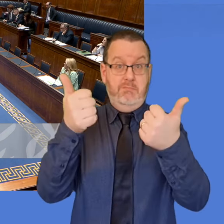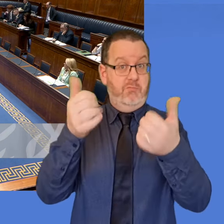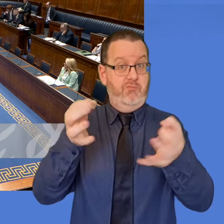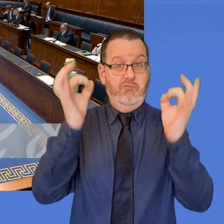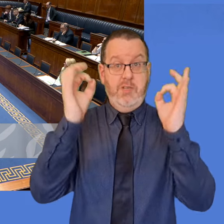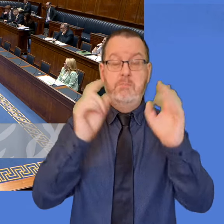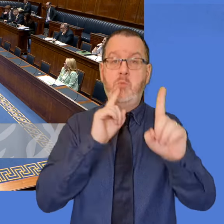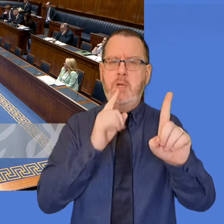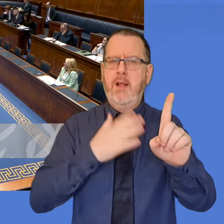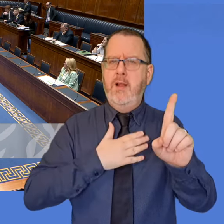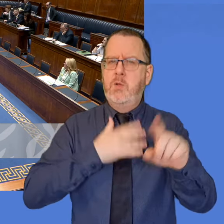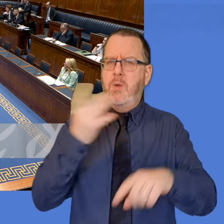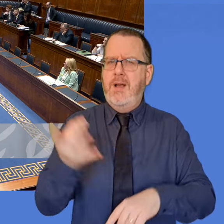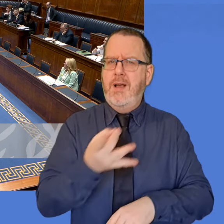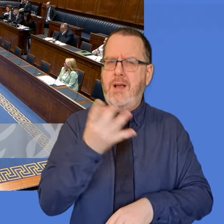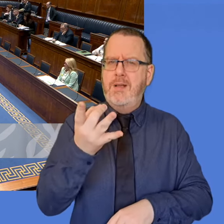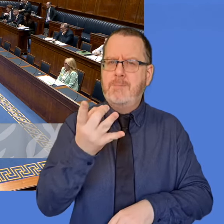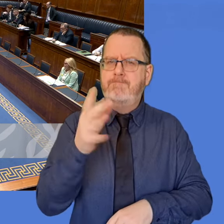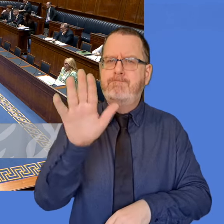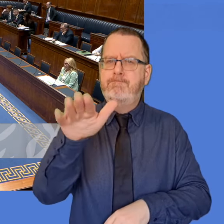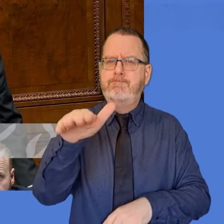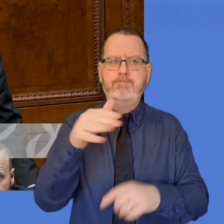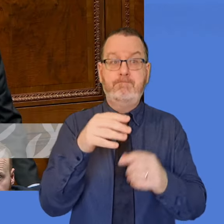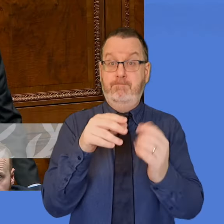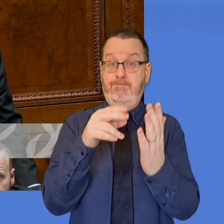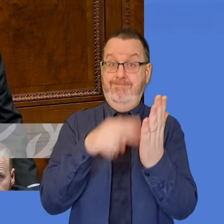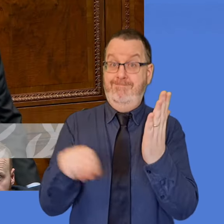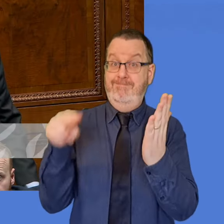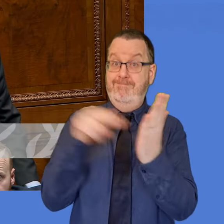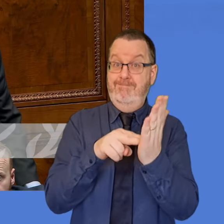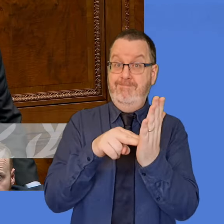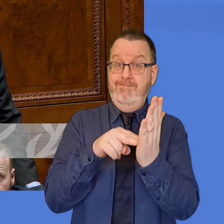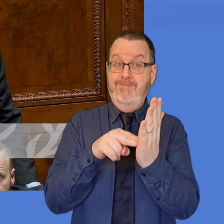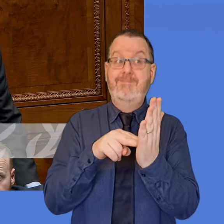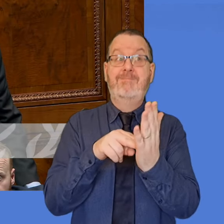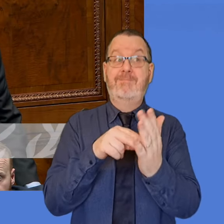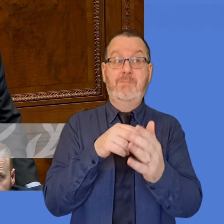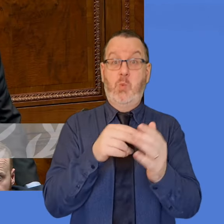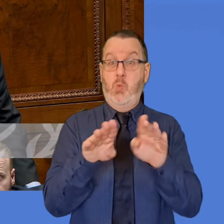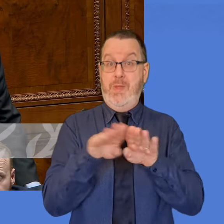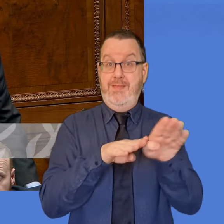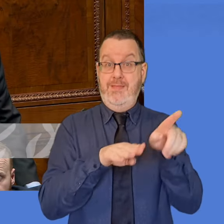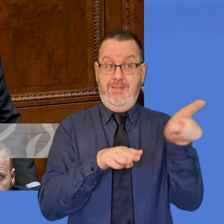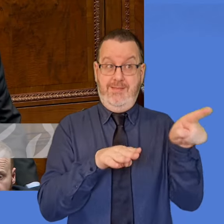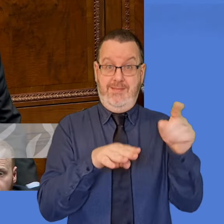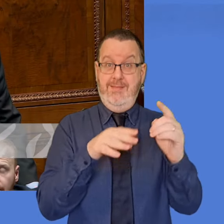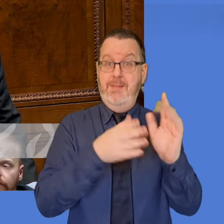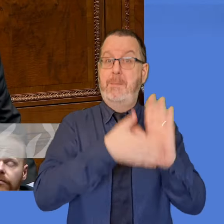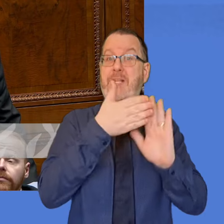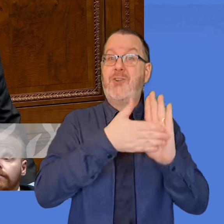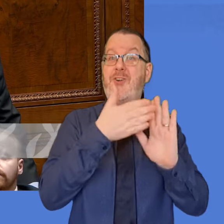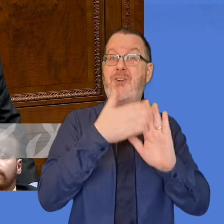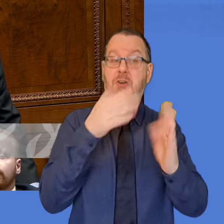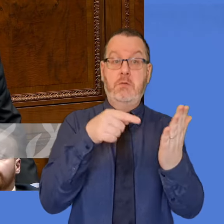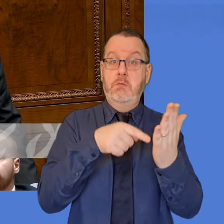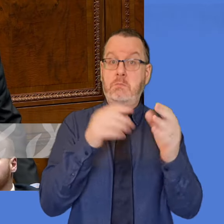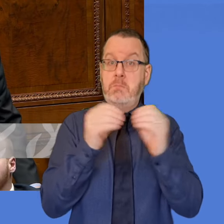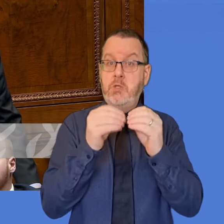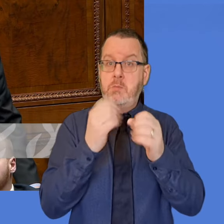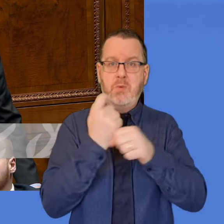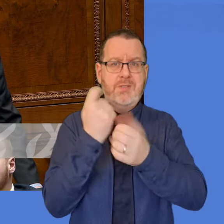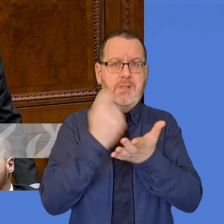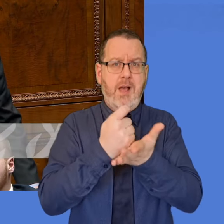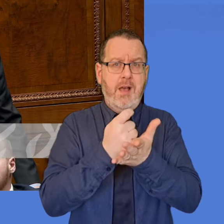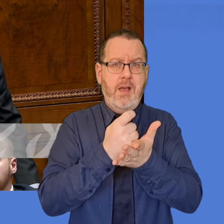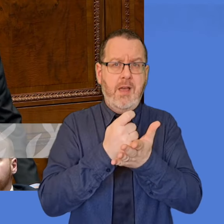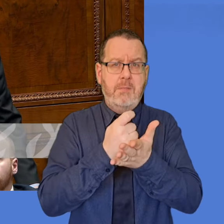limits been incorporated in the contract with the developer to ensure that the various stages of the